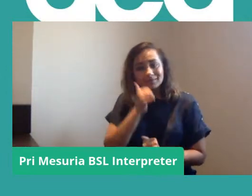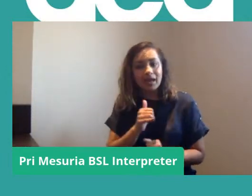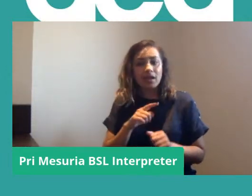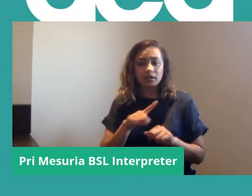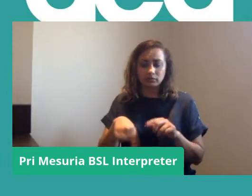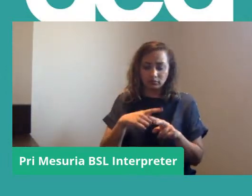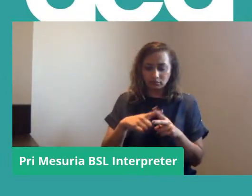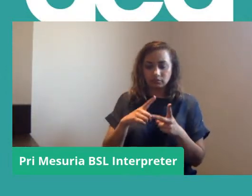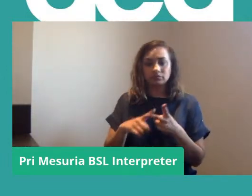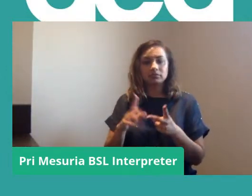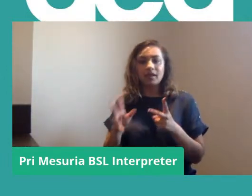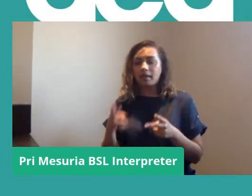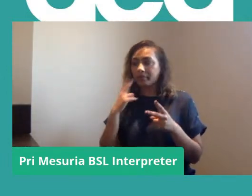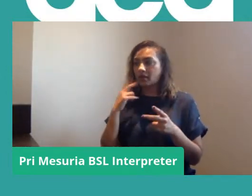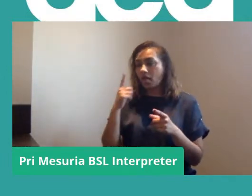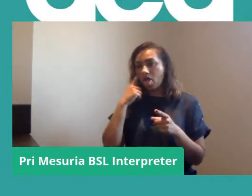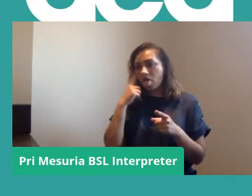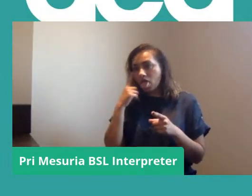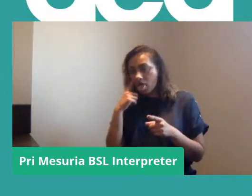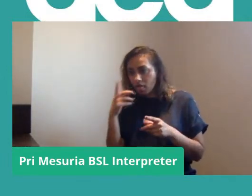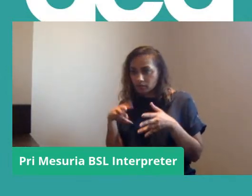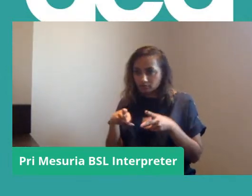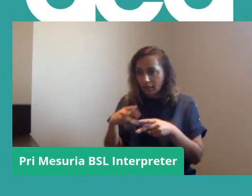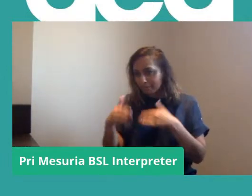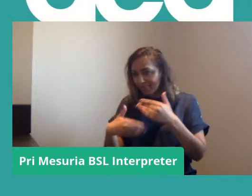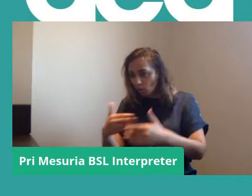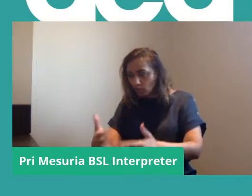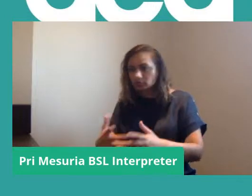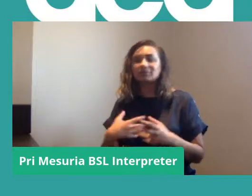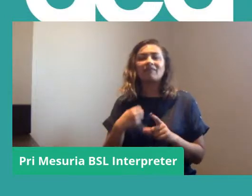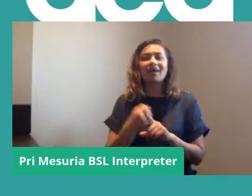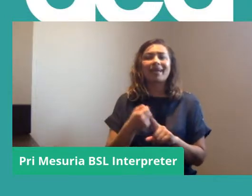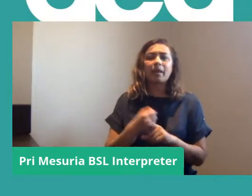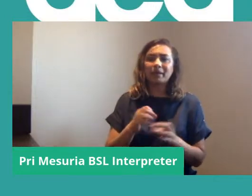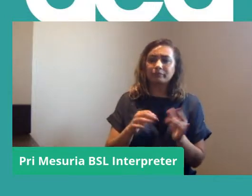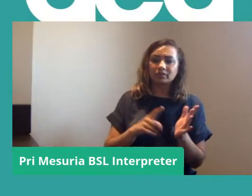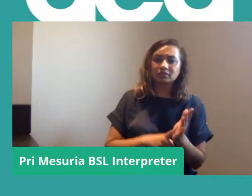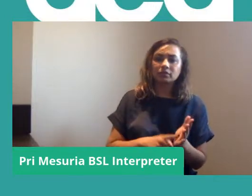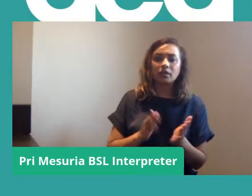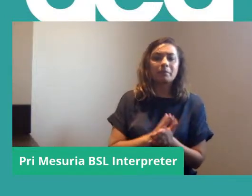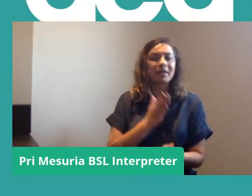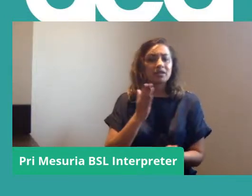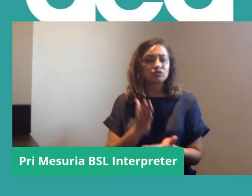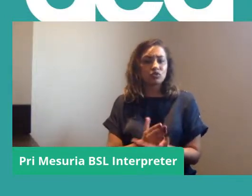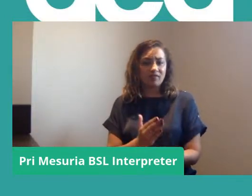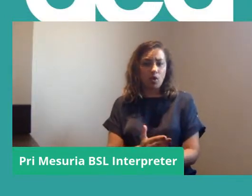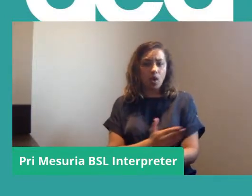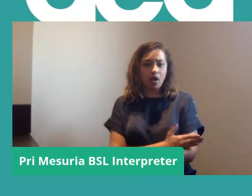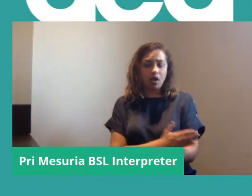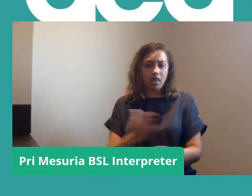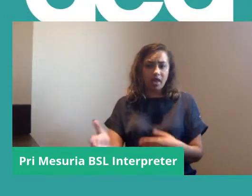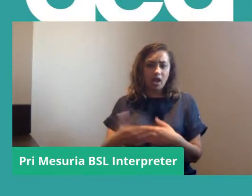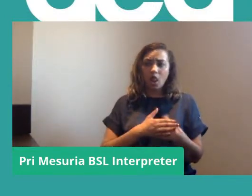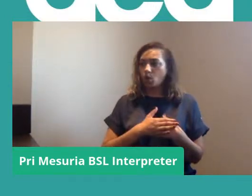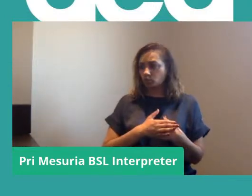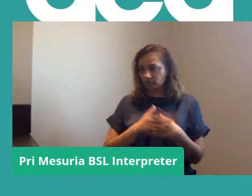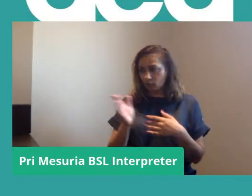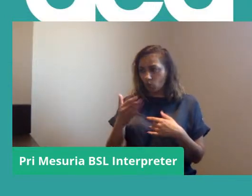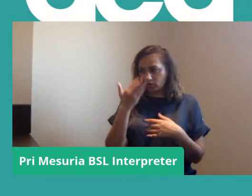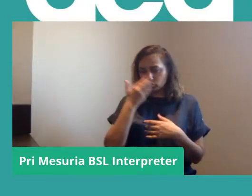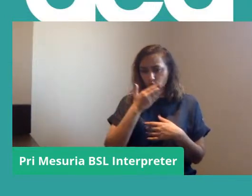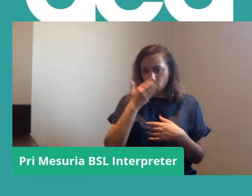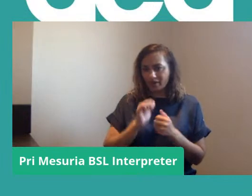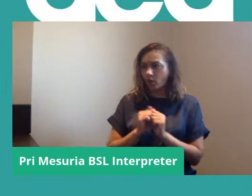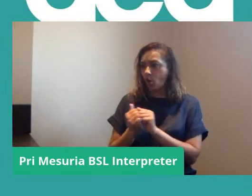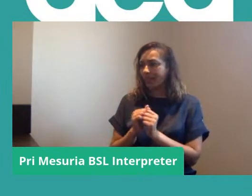being methodical, we had a campaign in Bristol to demand and push for an early closure of schools in the city and with our